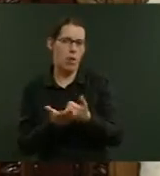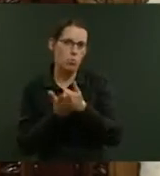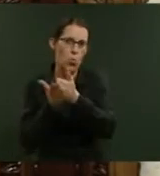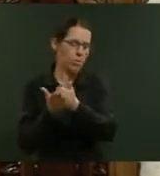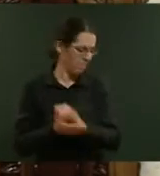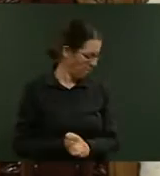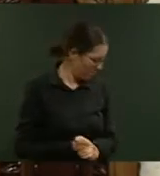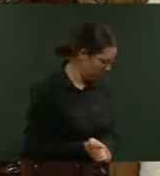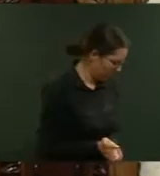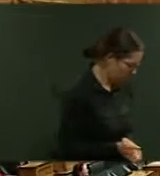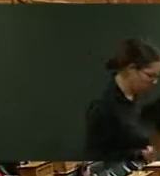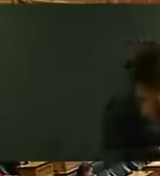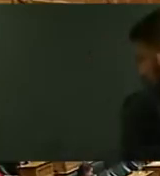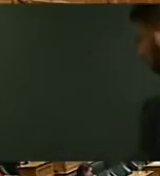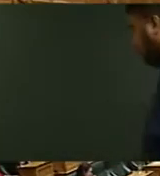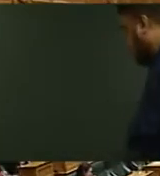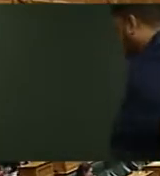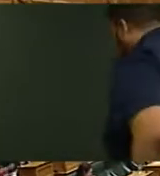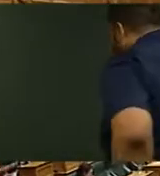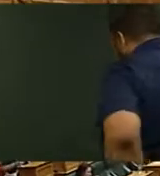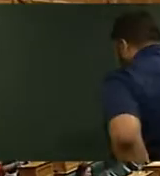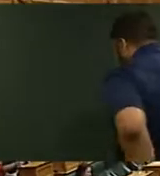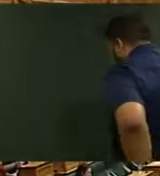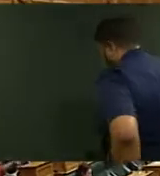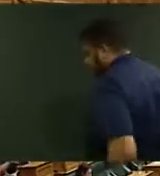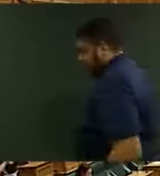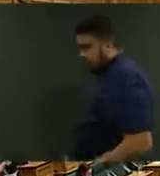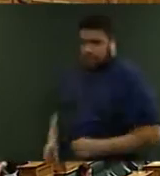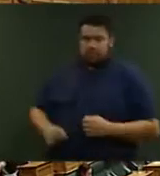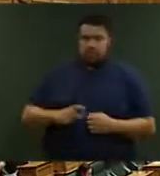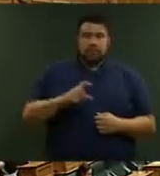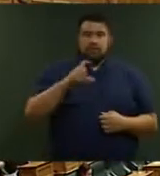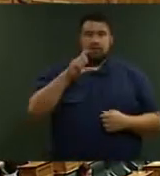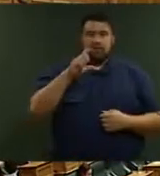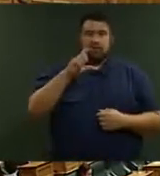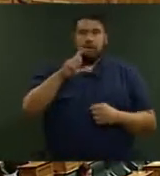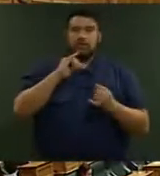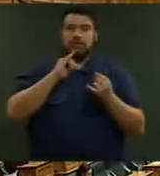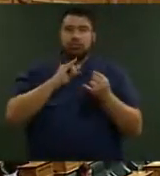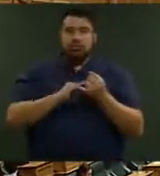I call Chloe Swarbrook. Thank you Madam Speaker. It is an absolute pleasure to rise after what I think is to